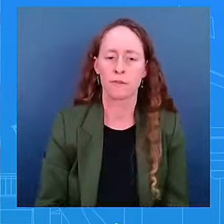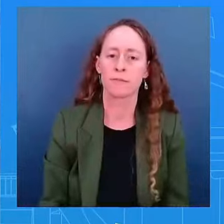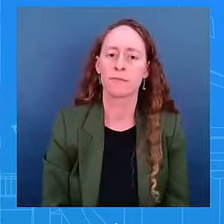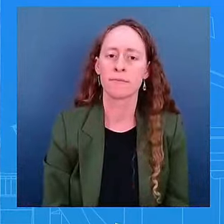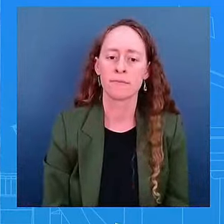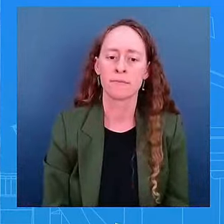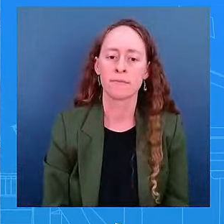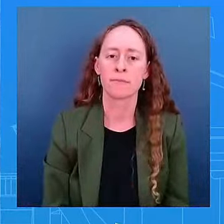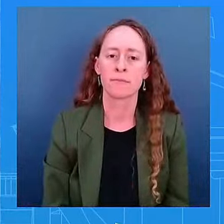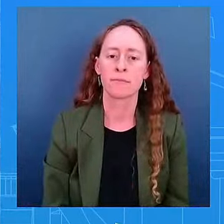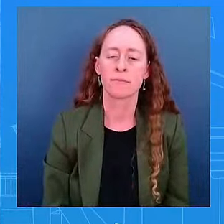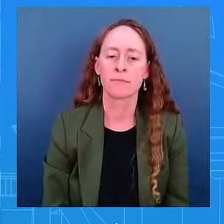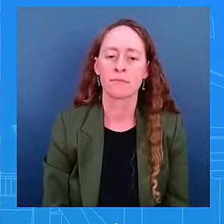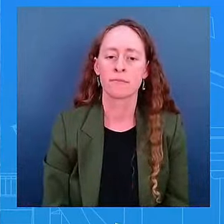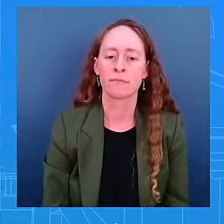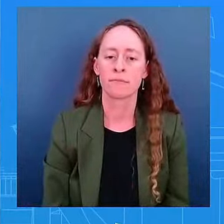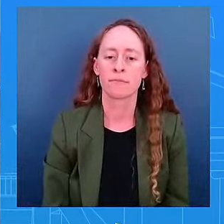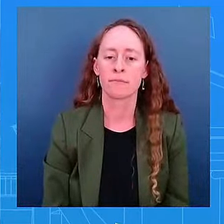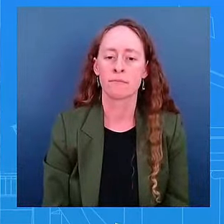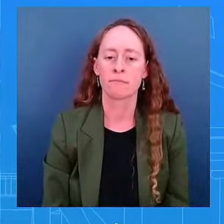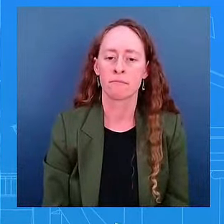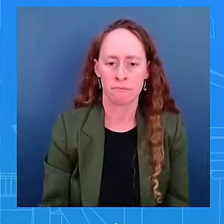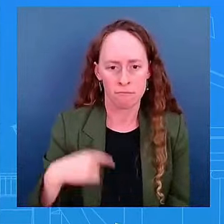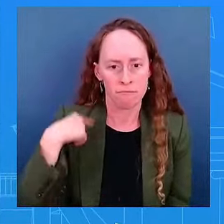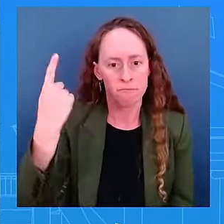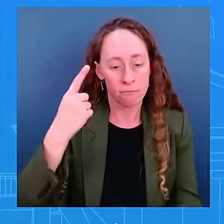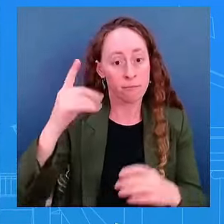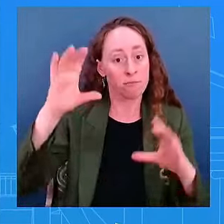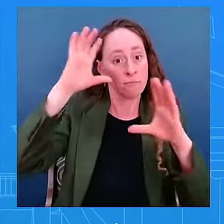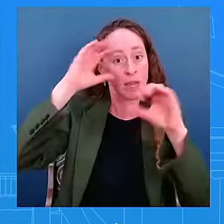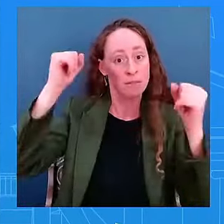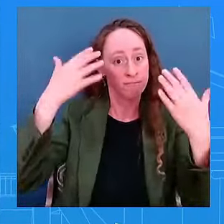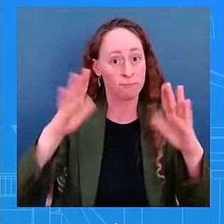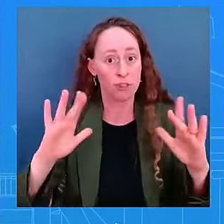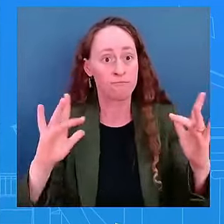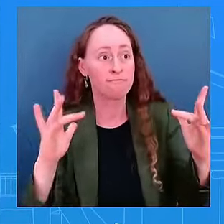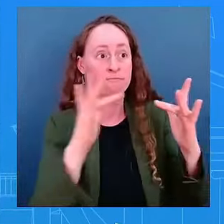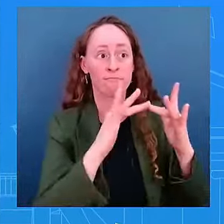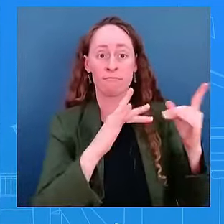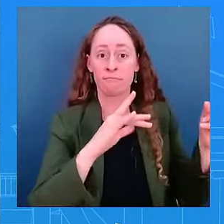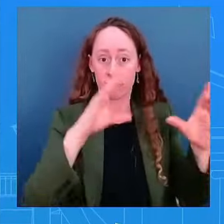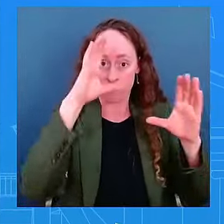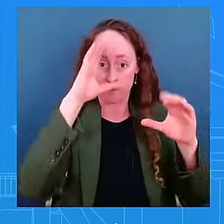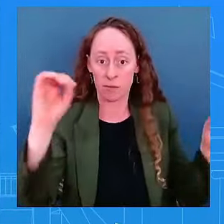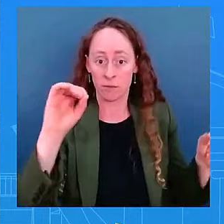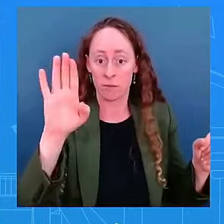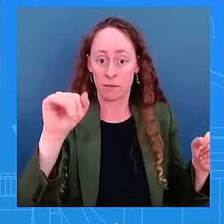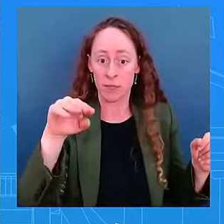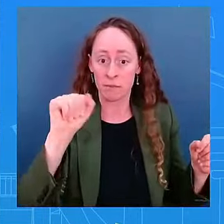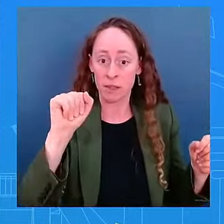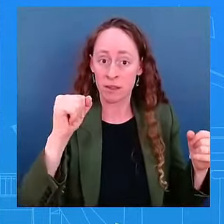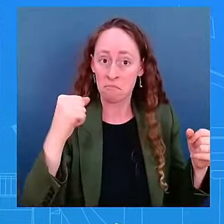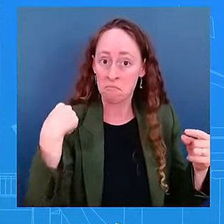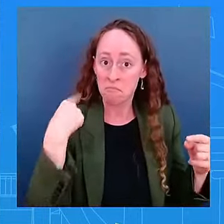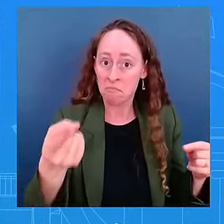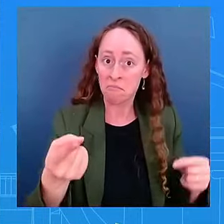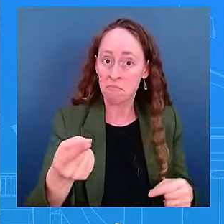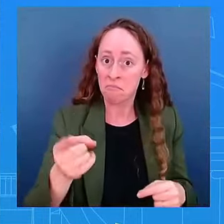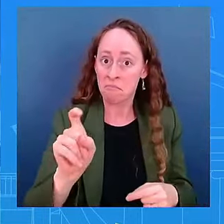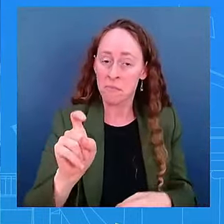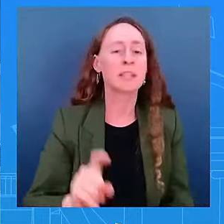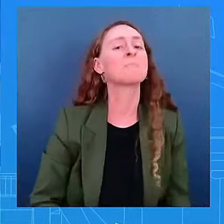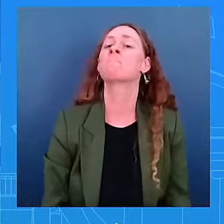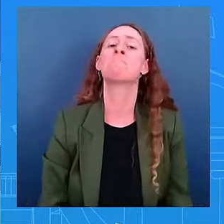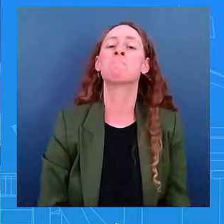with former President Obama since having a decision? I have a foreign policy-related question.